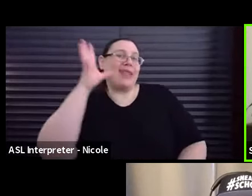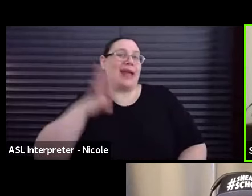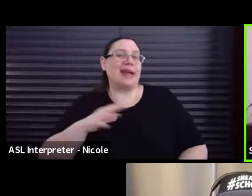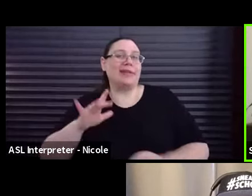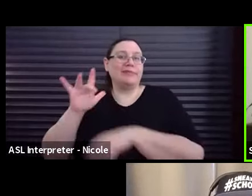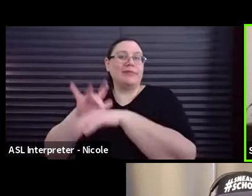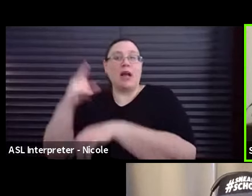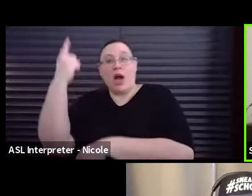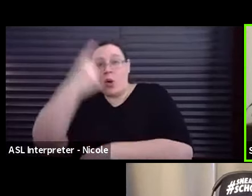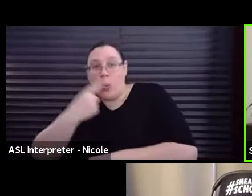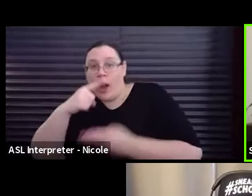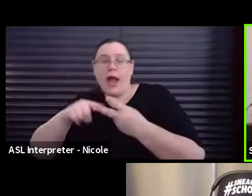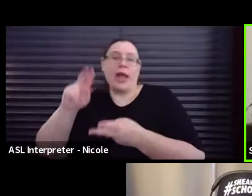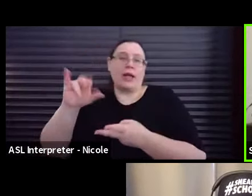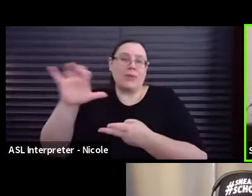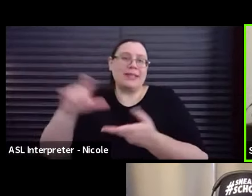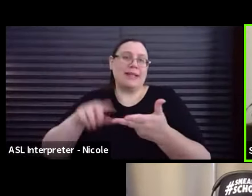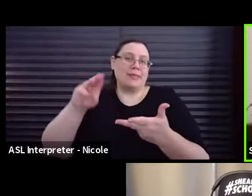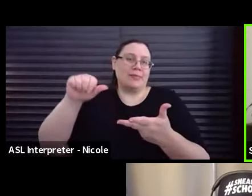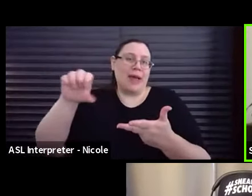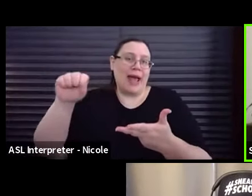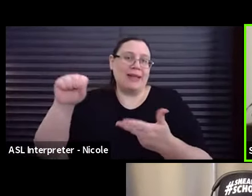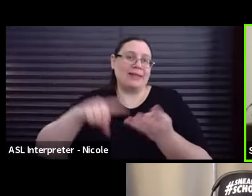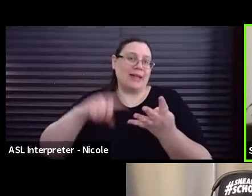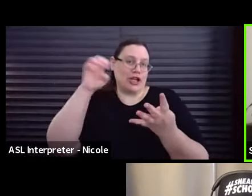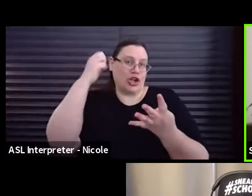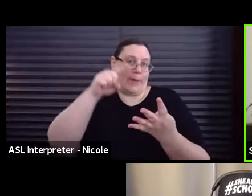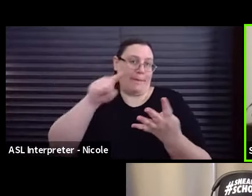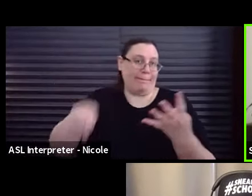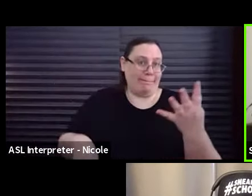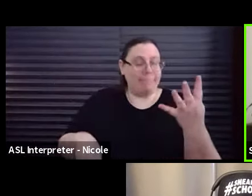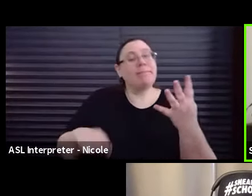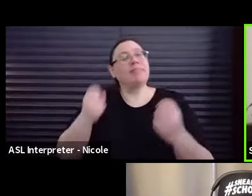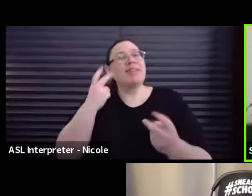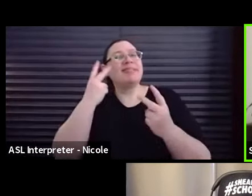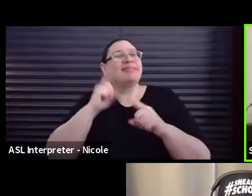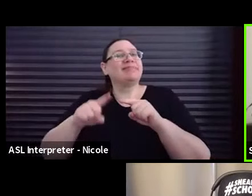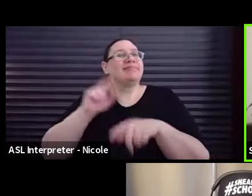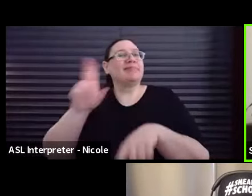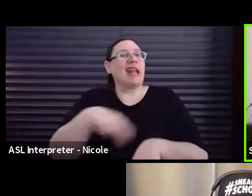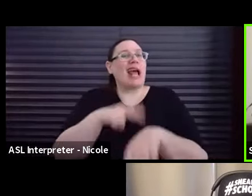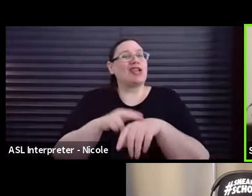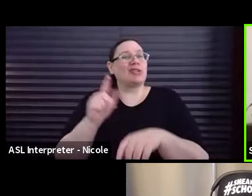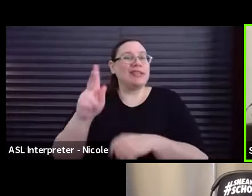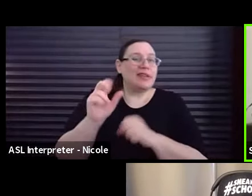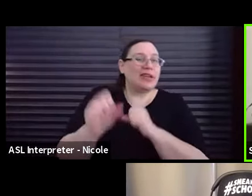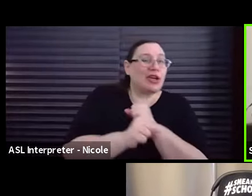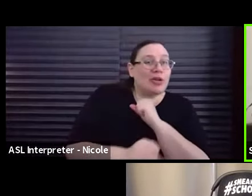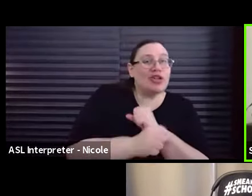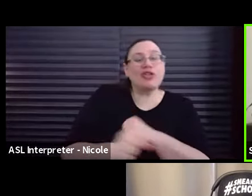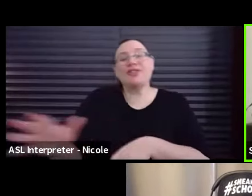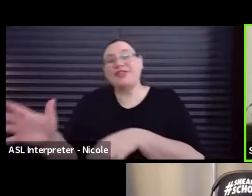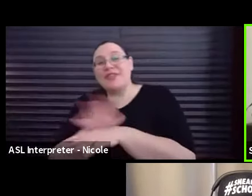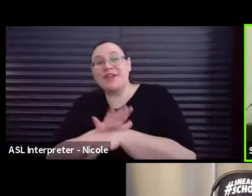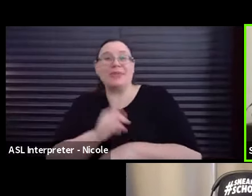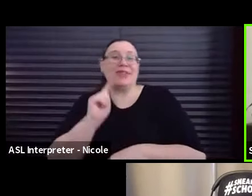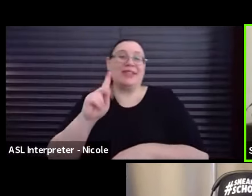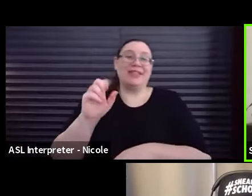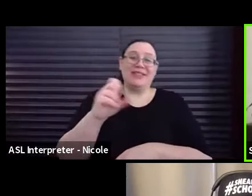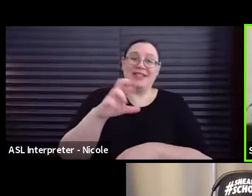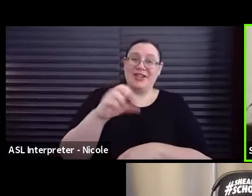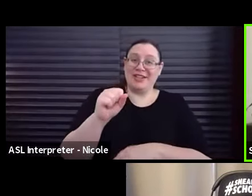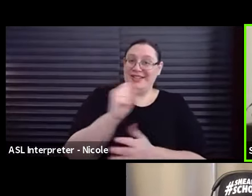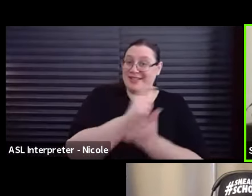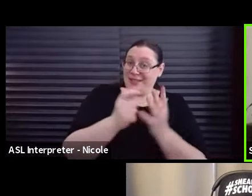New York City, Massachusetts, and Europe. She can be seen in various national commercials, films, TV shows, and web series. Welcome, Andrea.